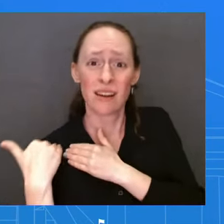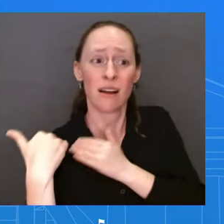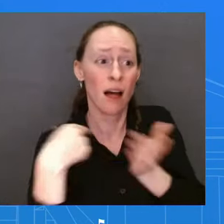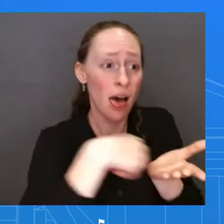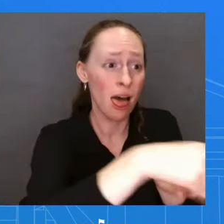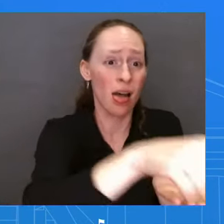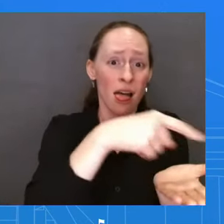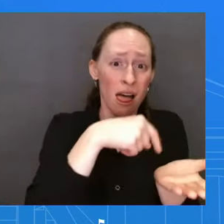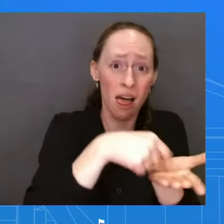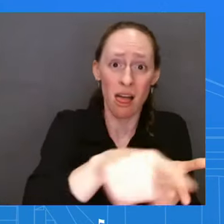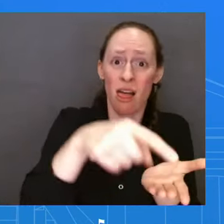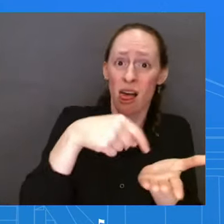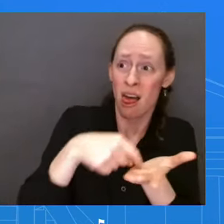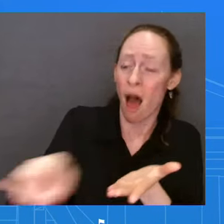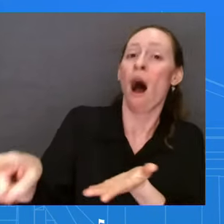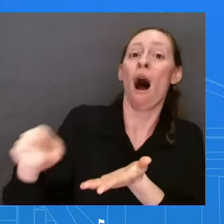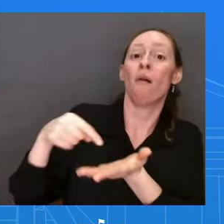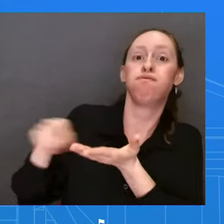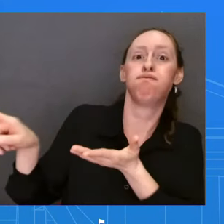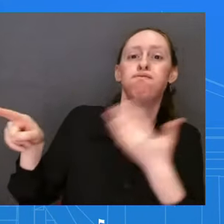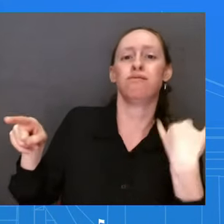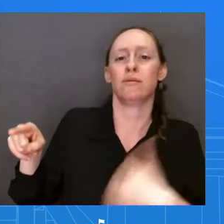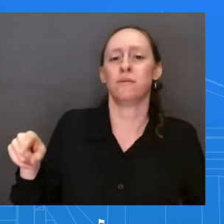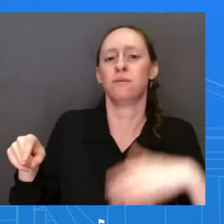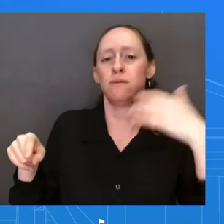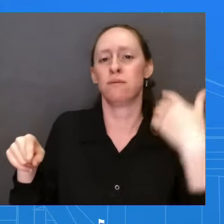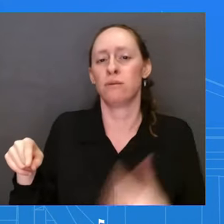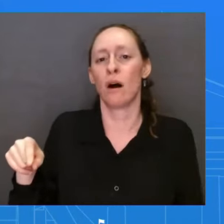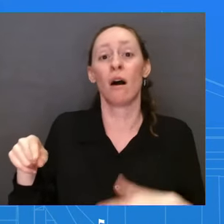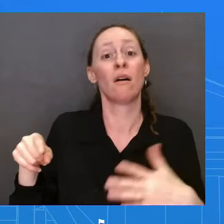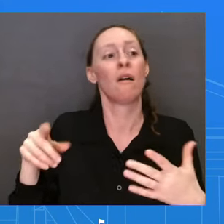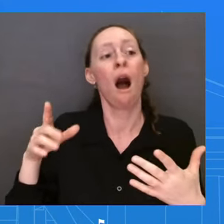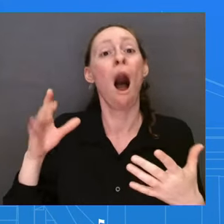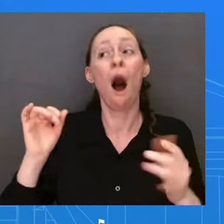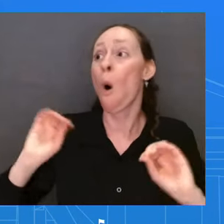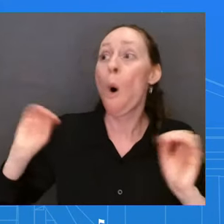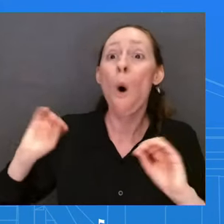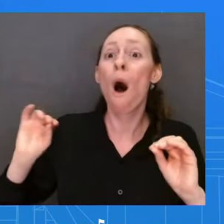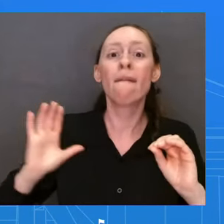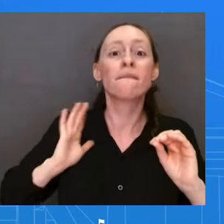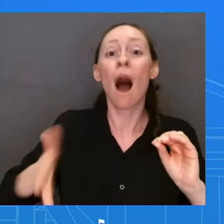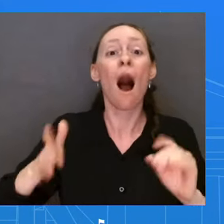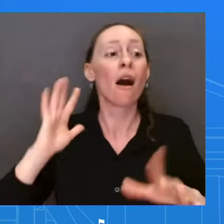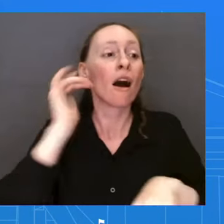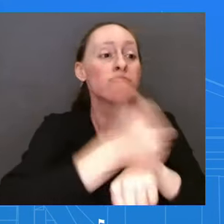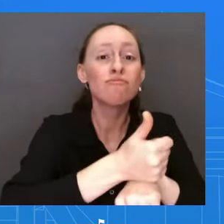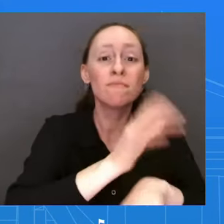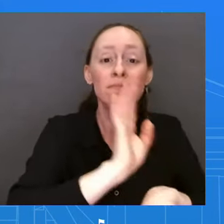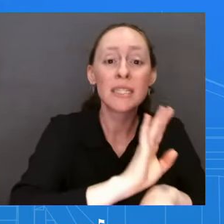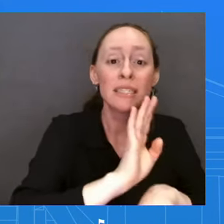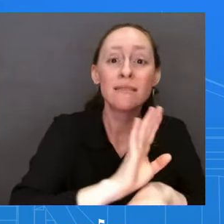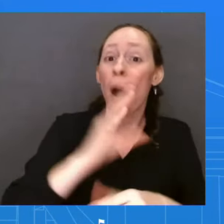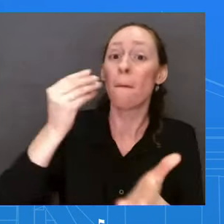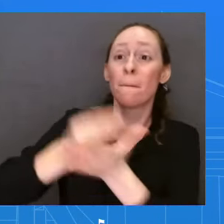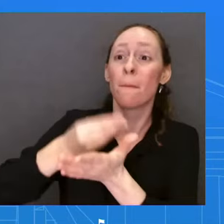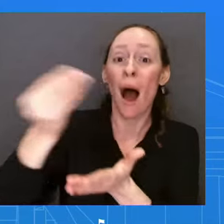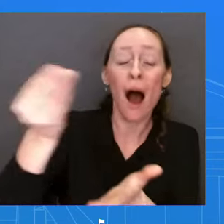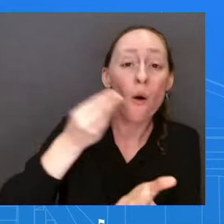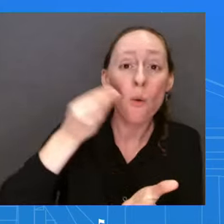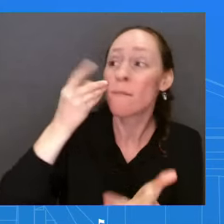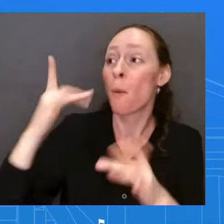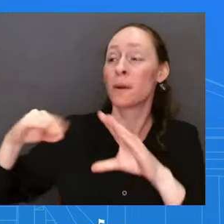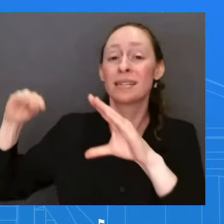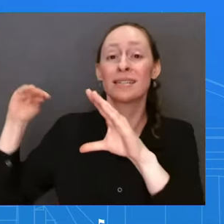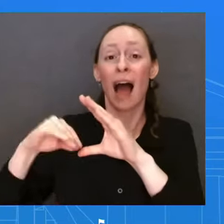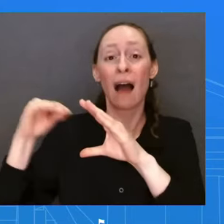buy a home or save for, you know, their, their kids' college education. These are the kinds of things that we think will have a